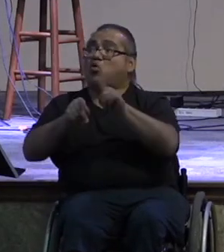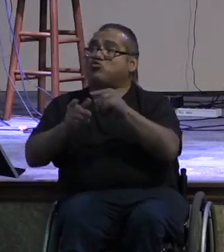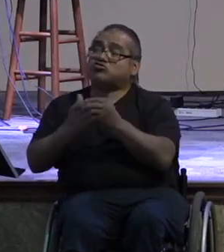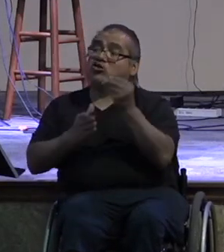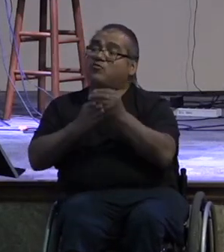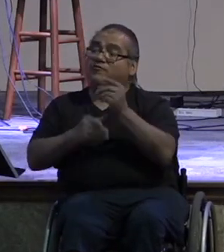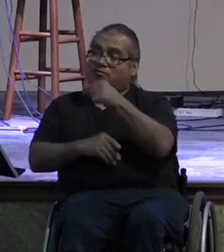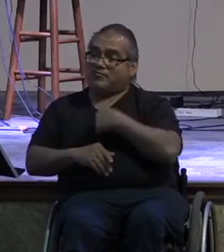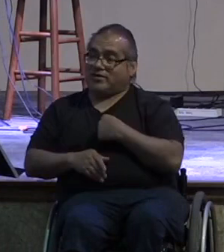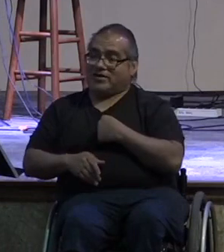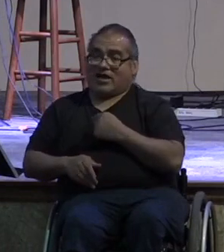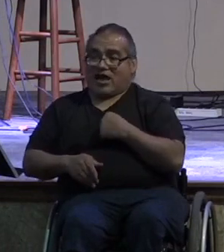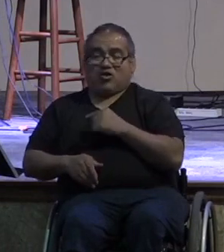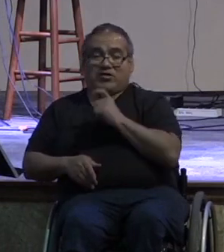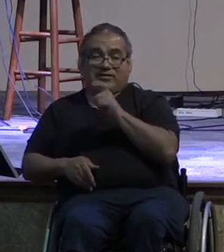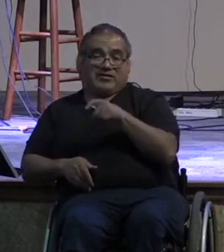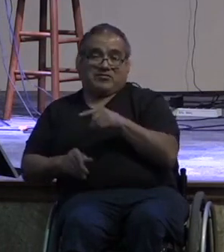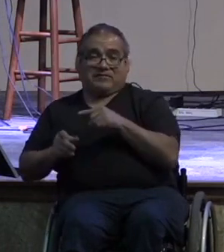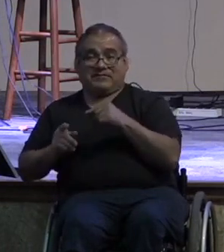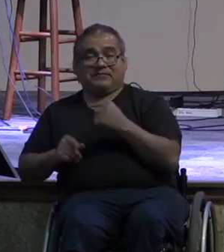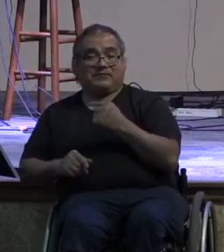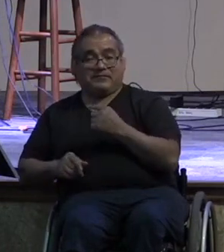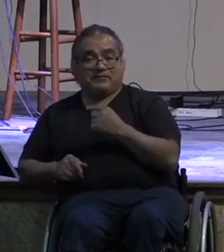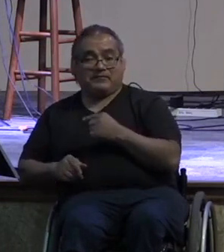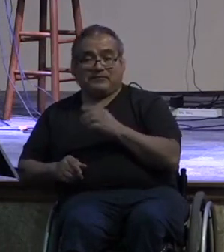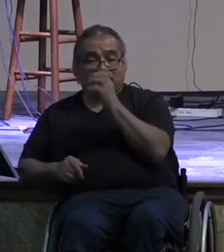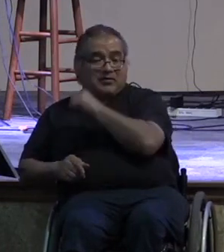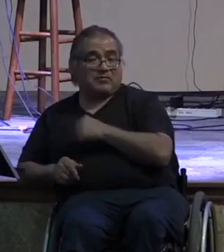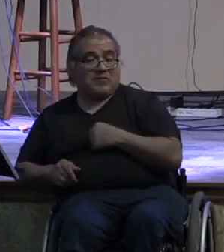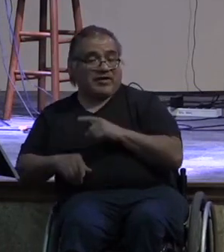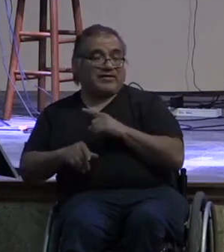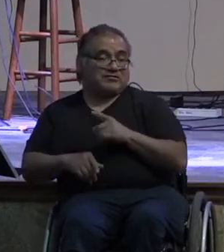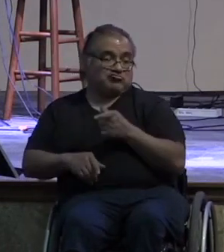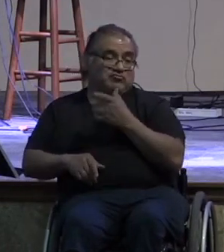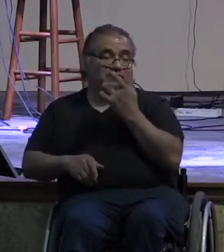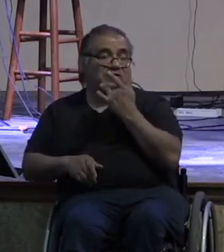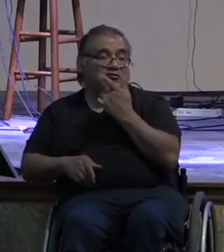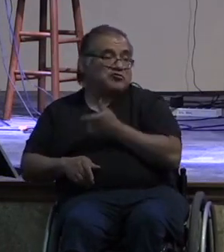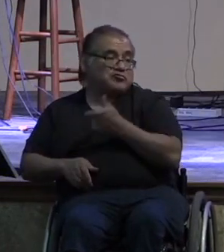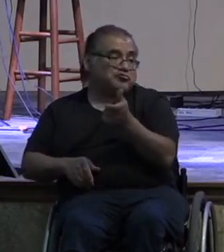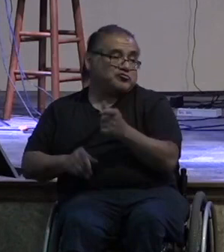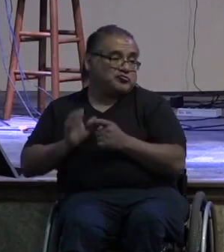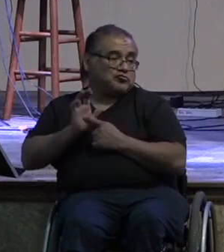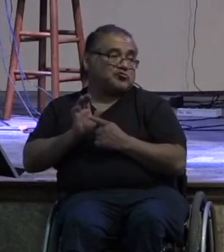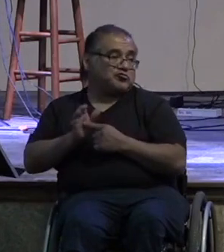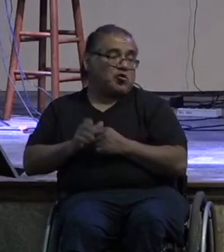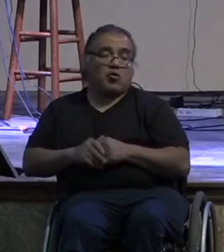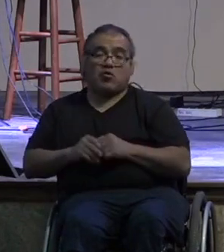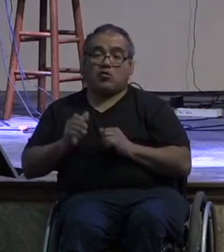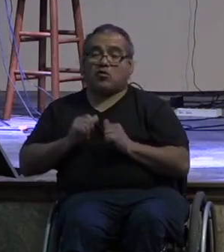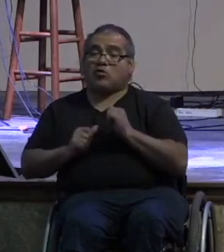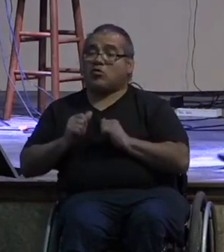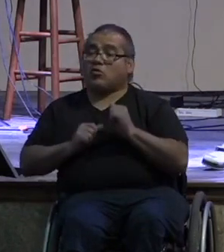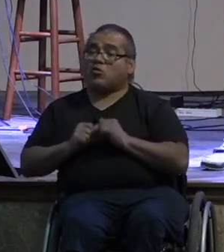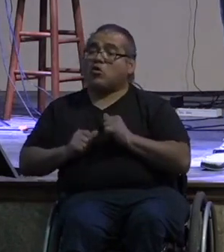so i don't have to miss my favorite tv show right our world our culture american culture is all